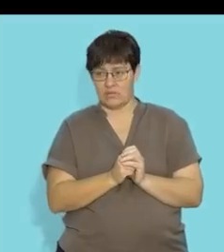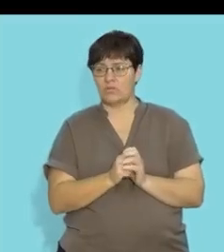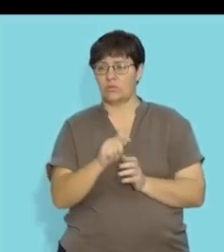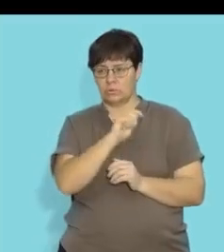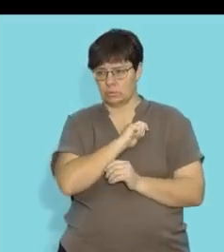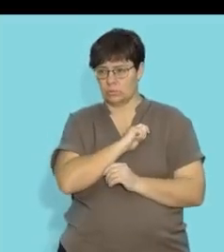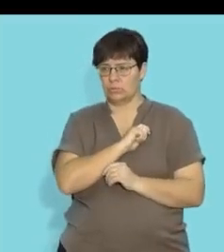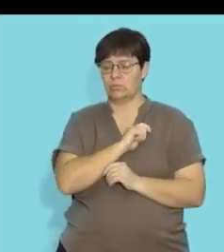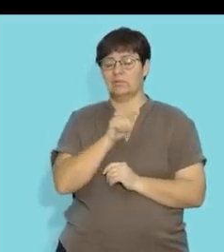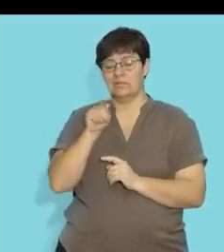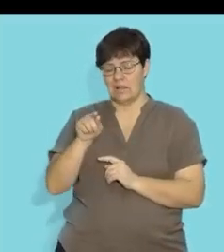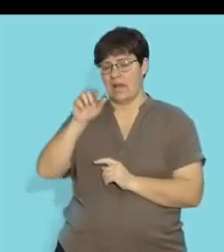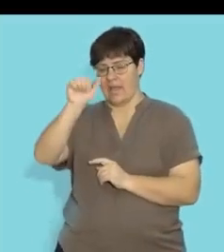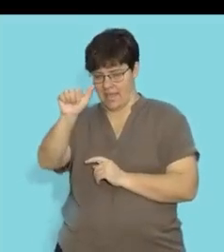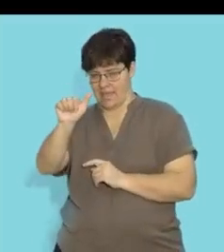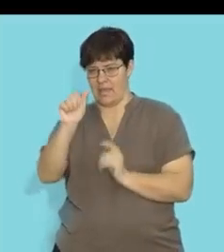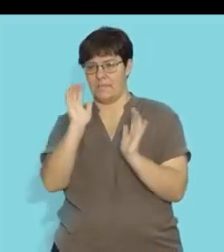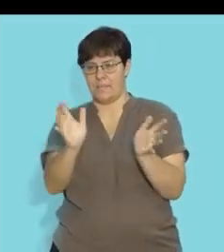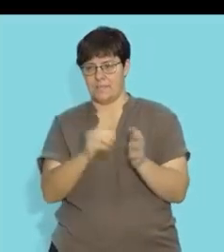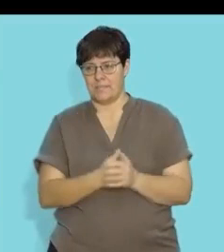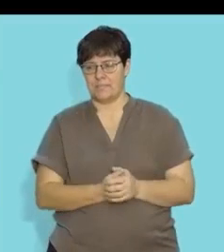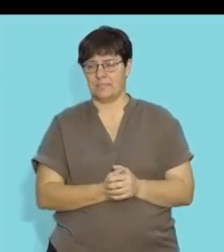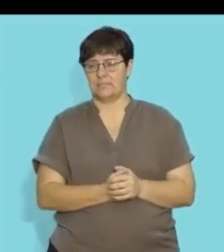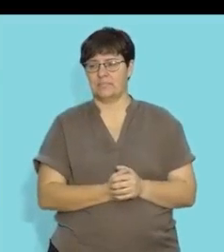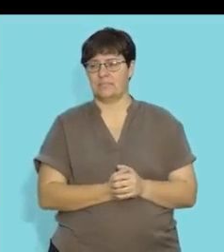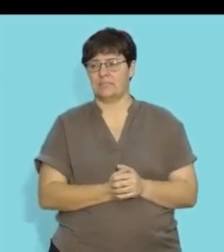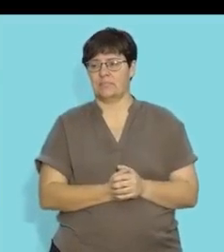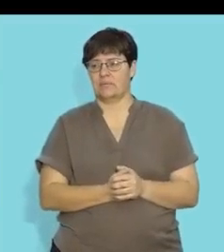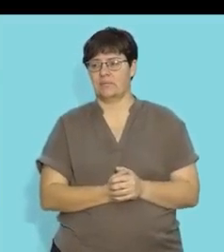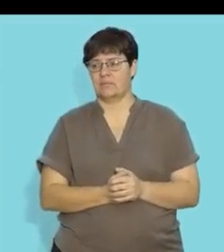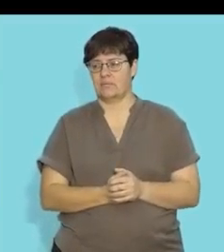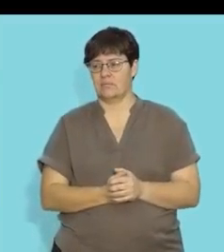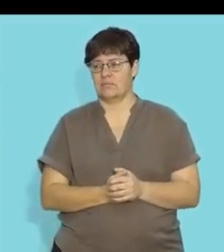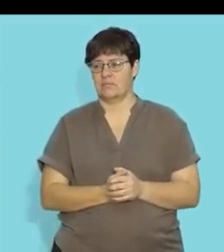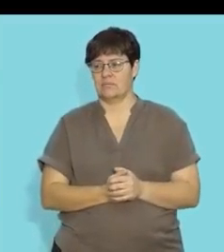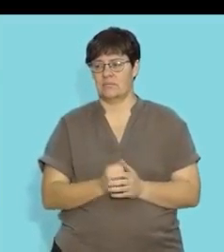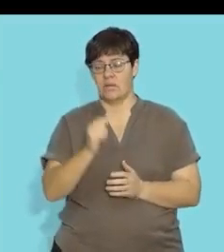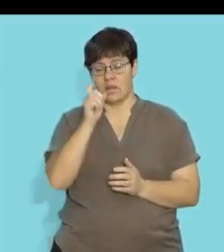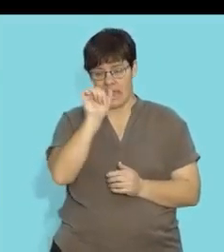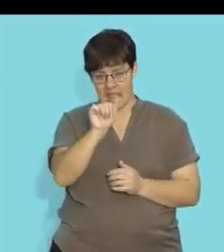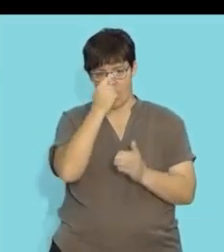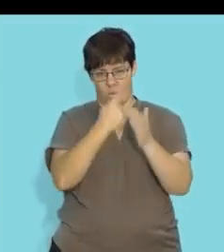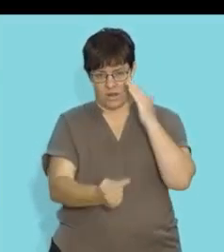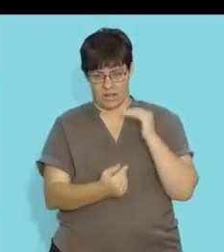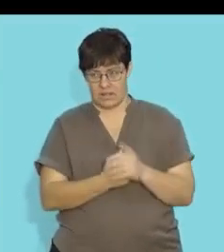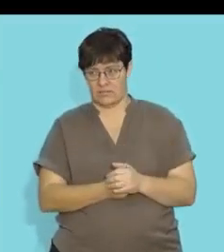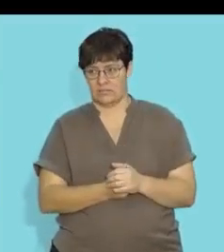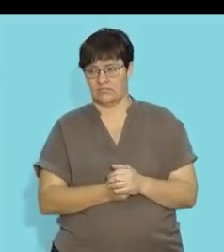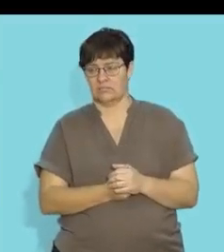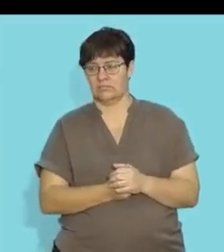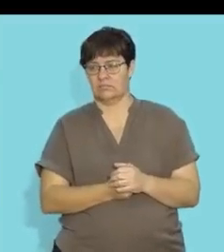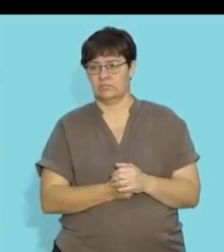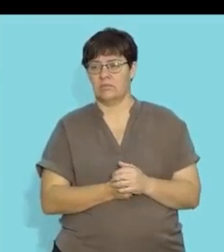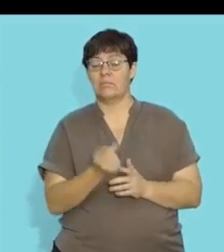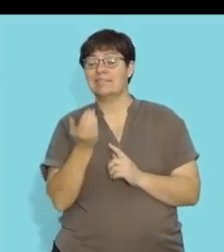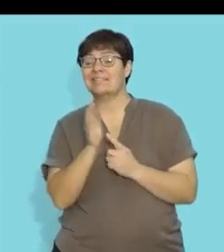certainly not b but it's definitely a so the answer here is a only and so remember that we've got to